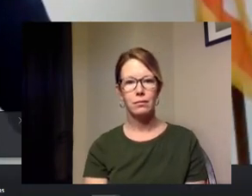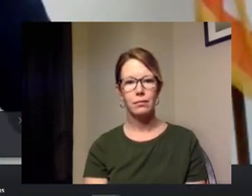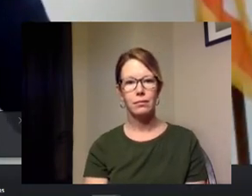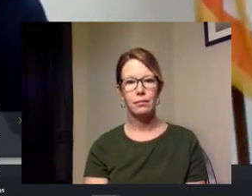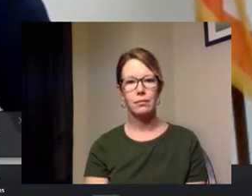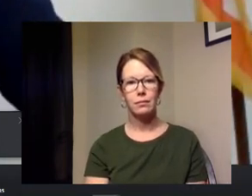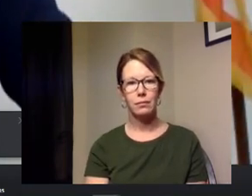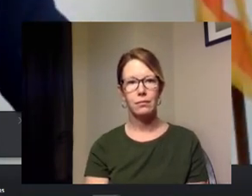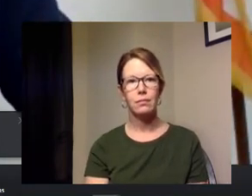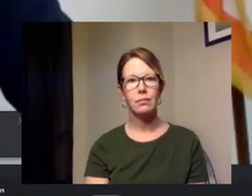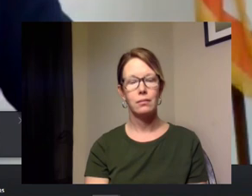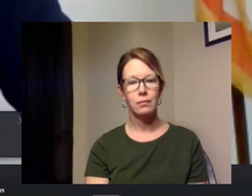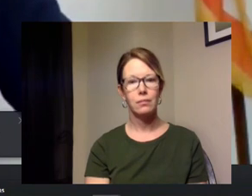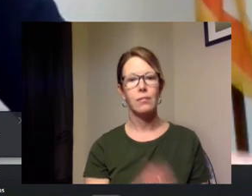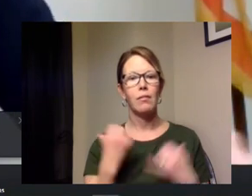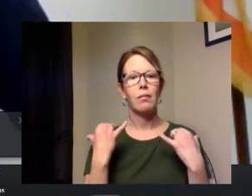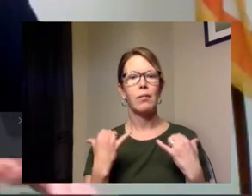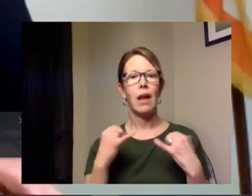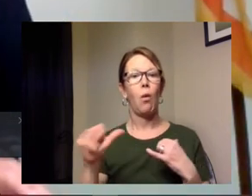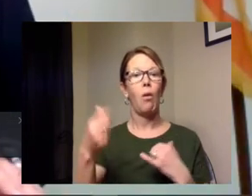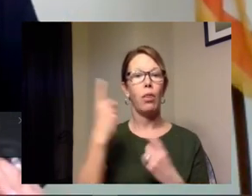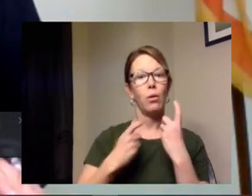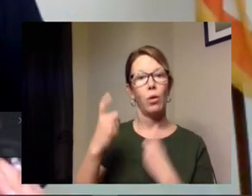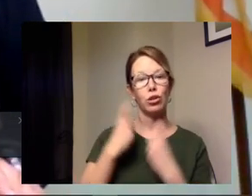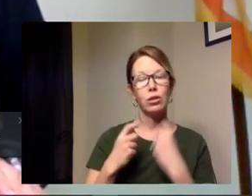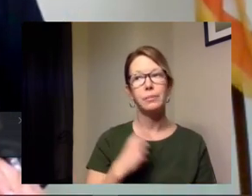and now we have additional questions